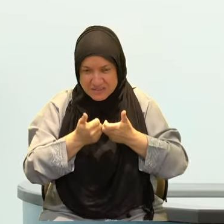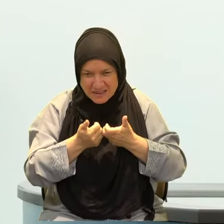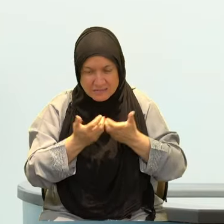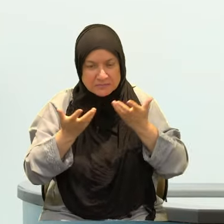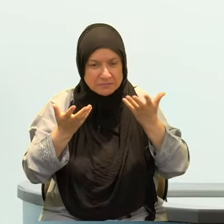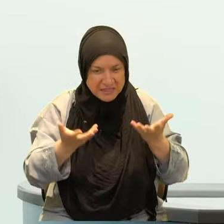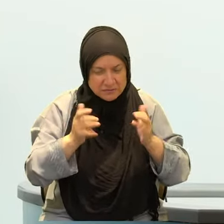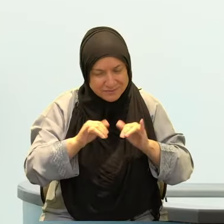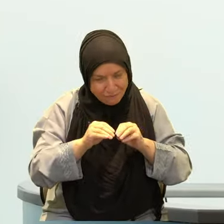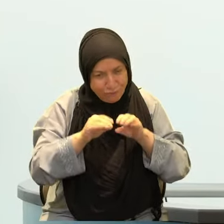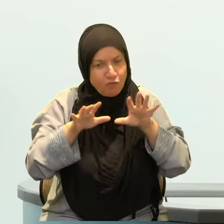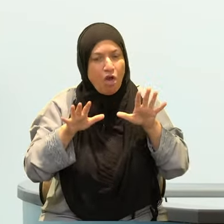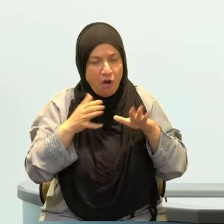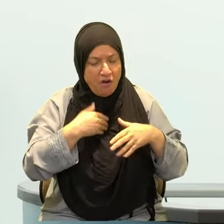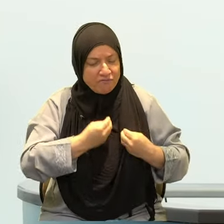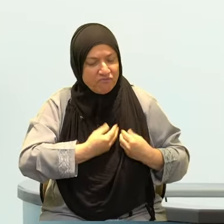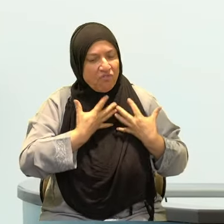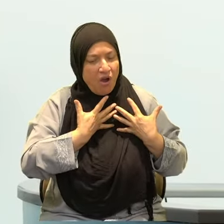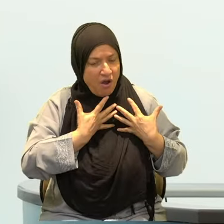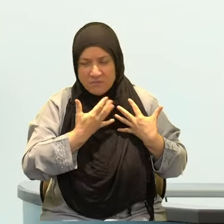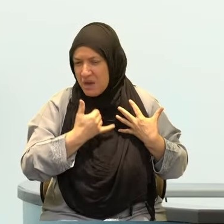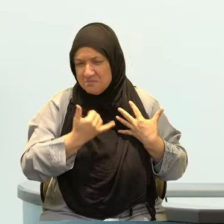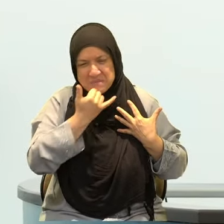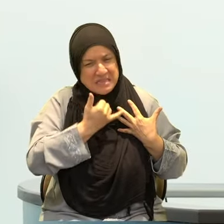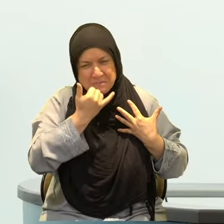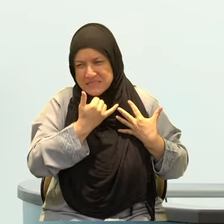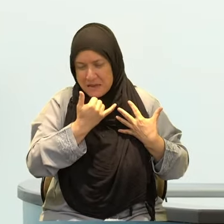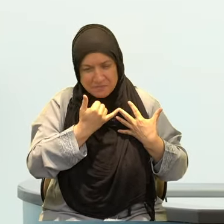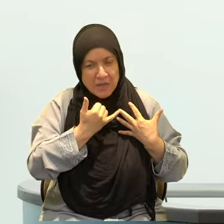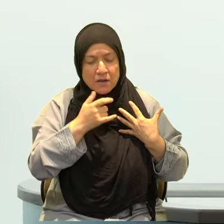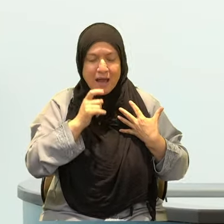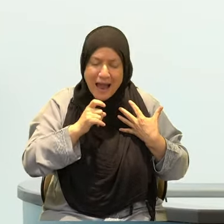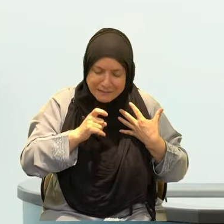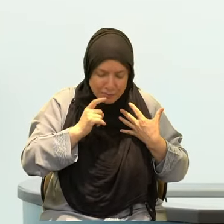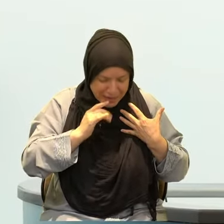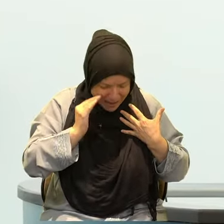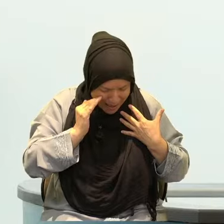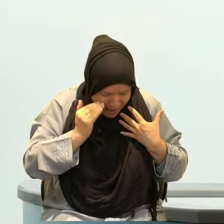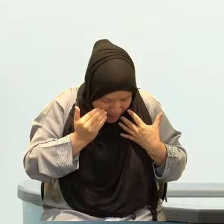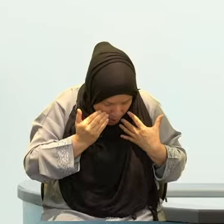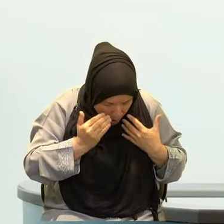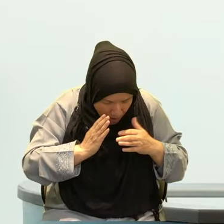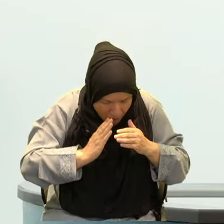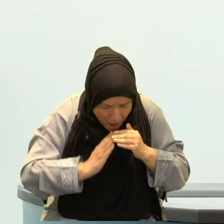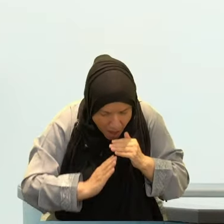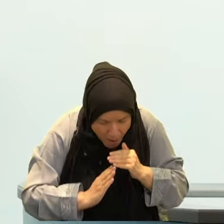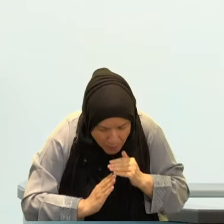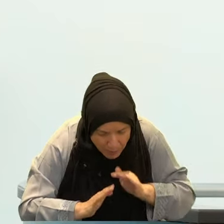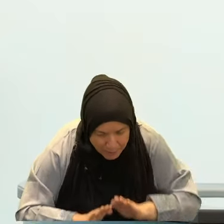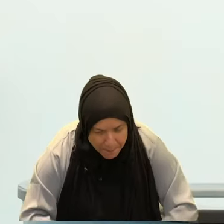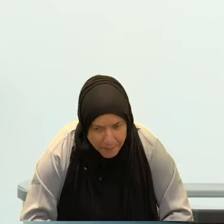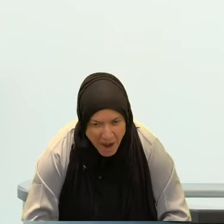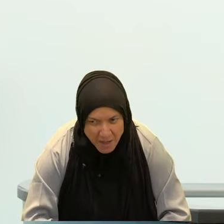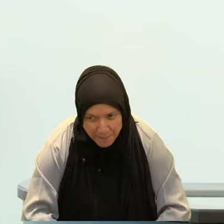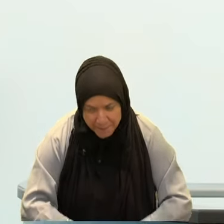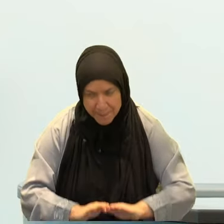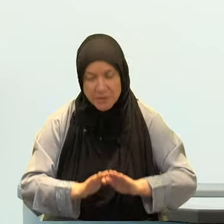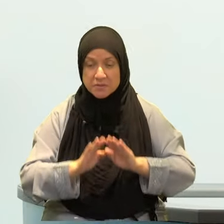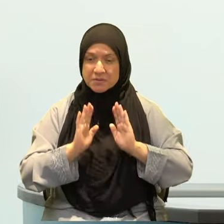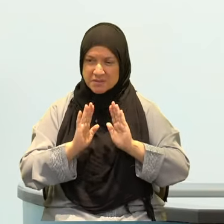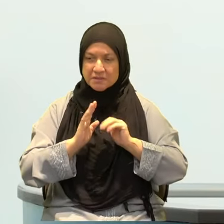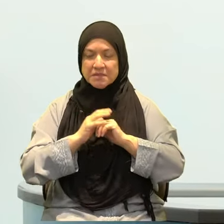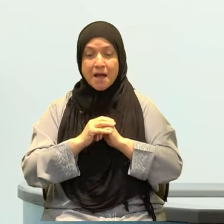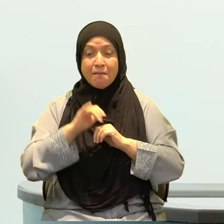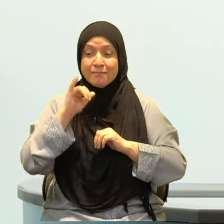khuluq those are the keys to Jannah outside of Ramadan and inside of Ramadan. It takes you being